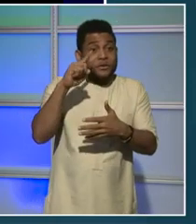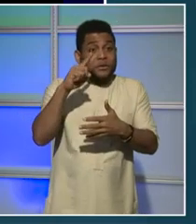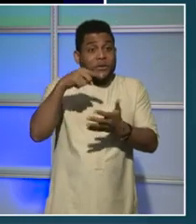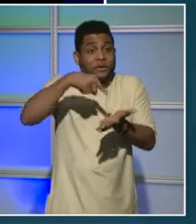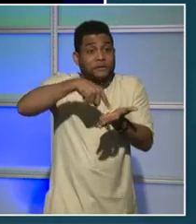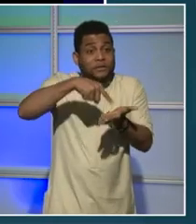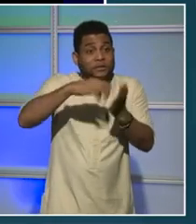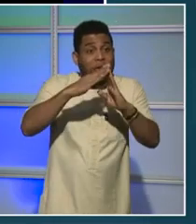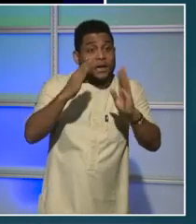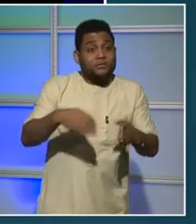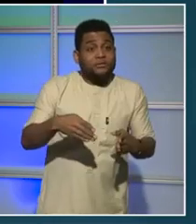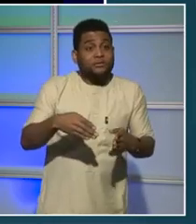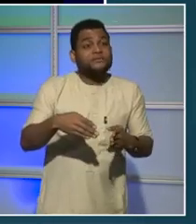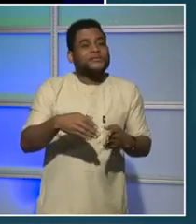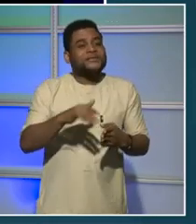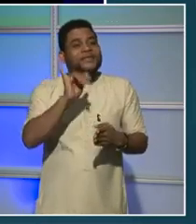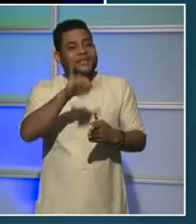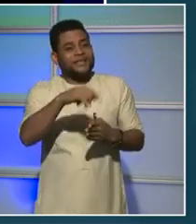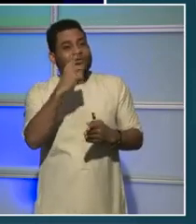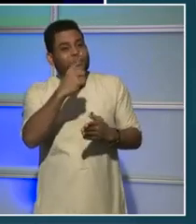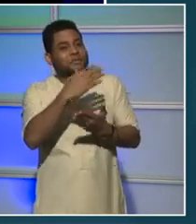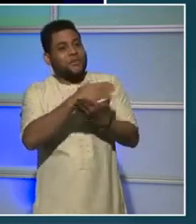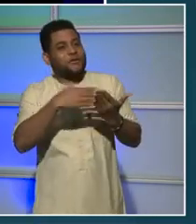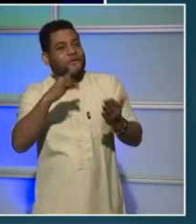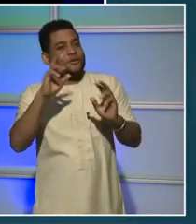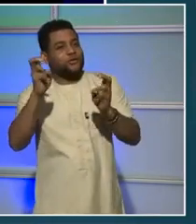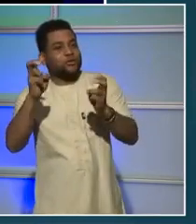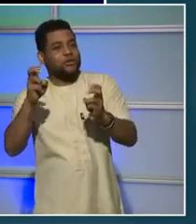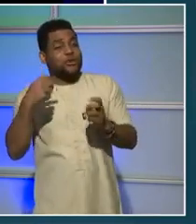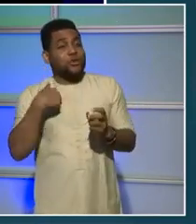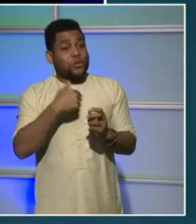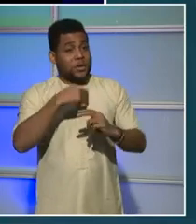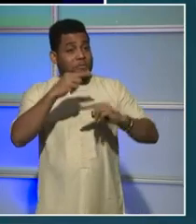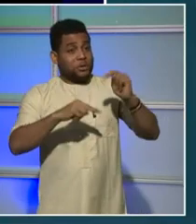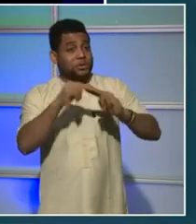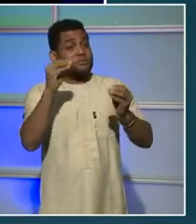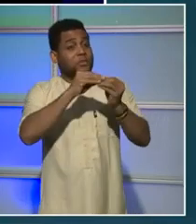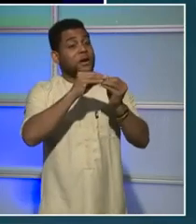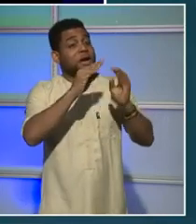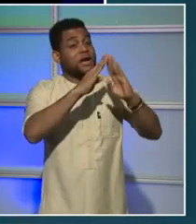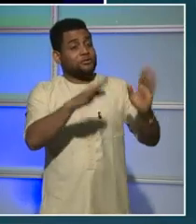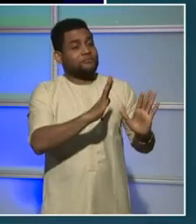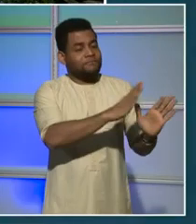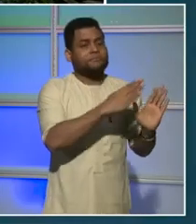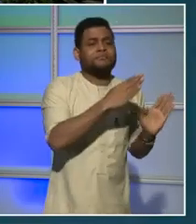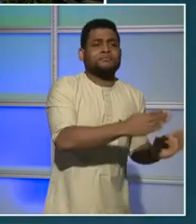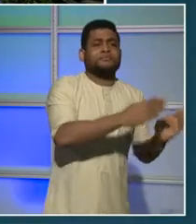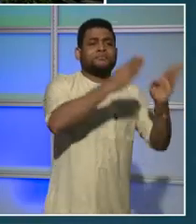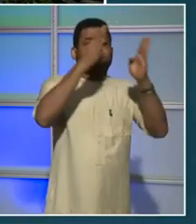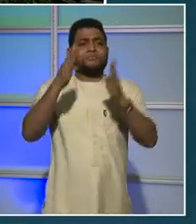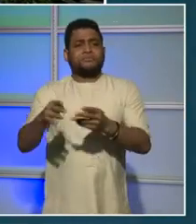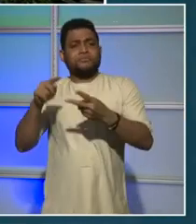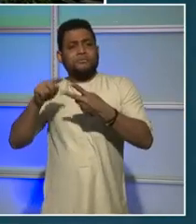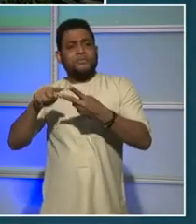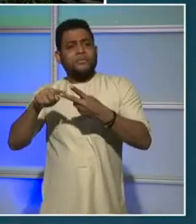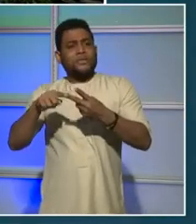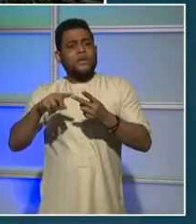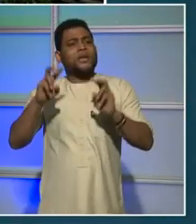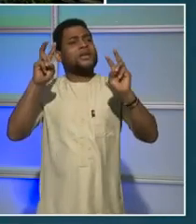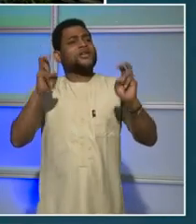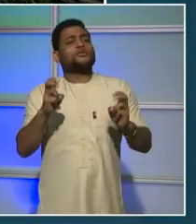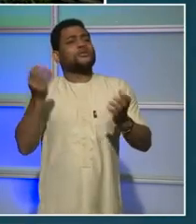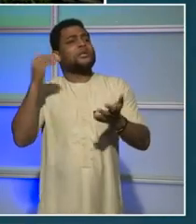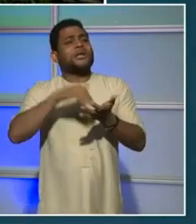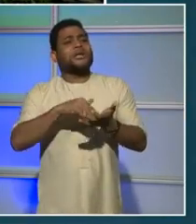Fund. So that's one part of the issue, building more housing. The other part of the issue, of course, is making sure that people's